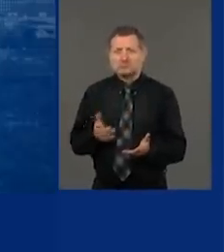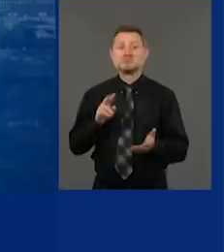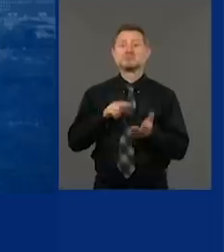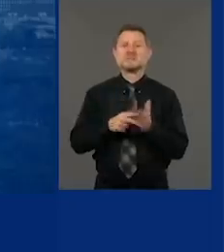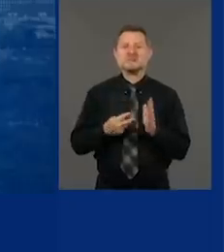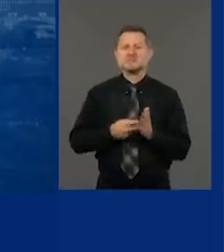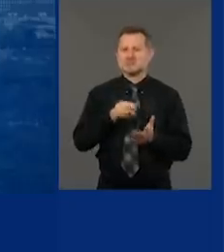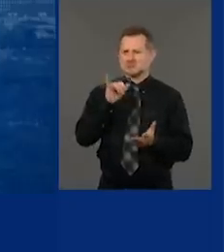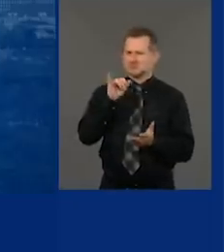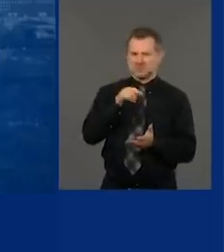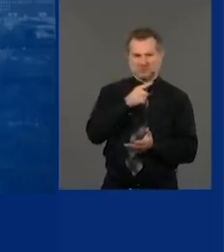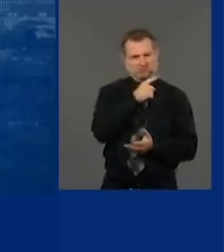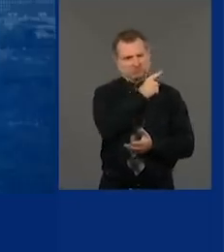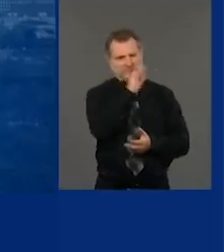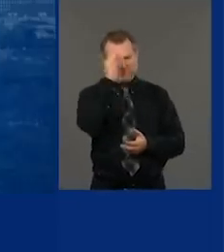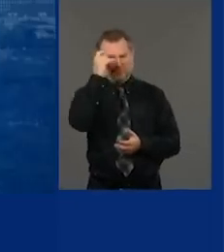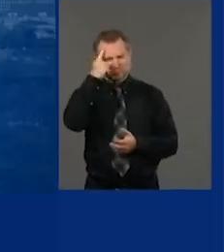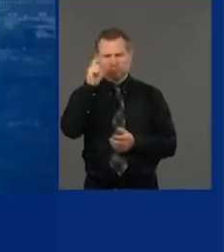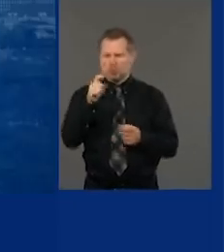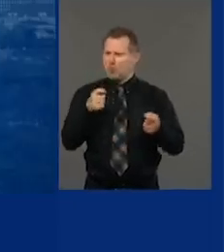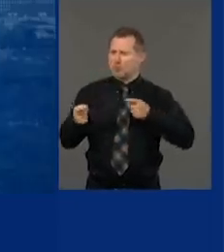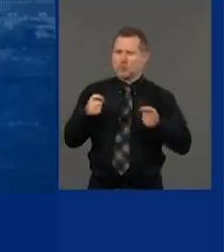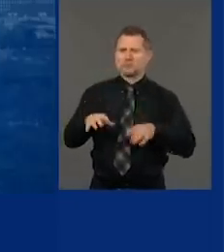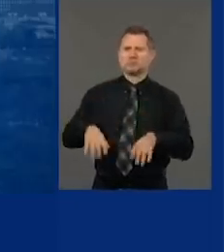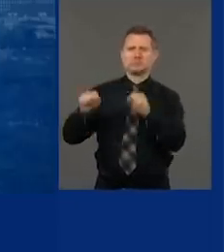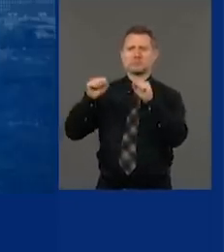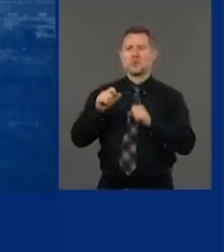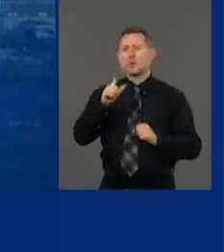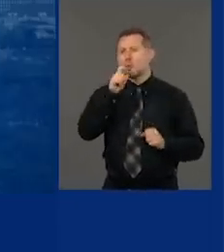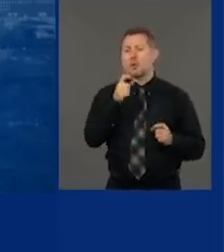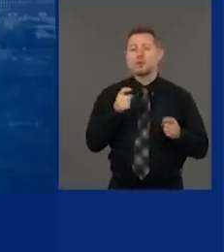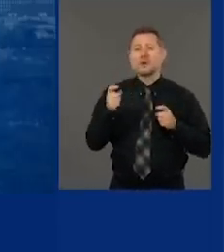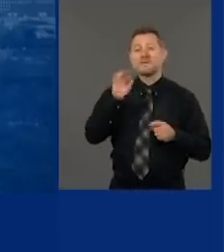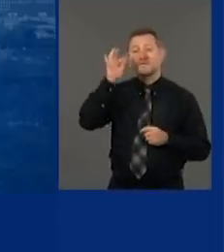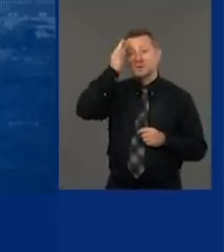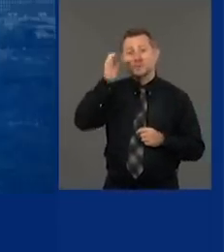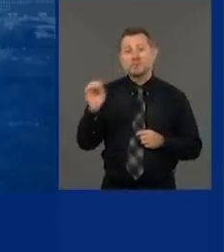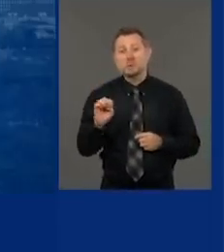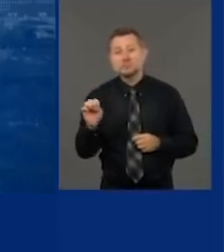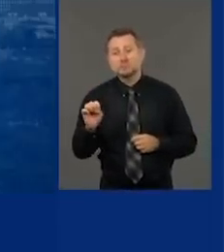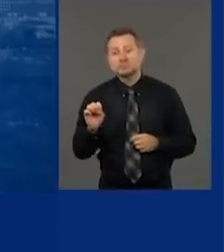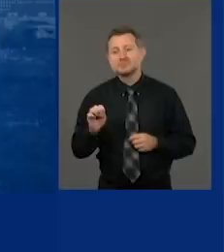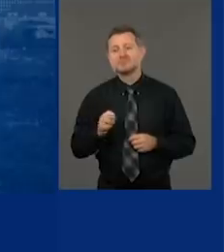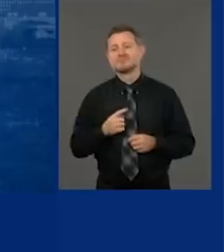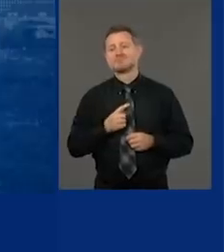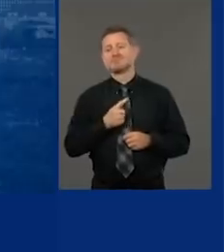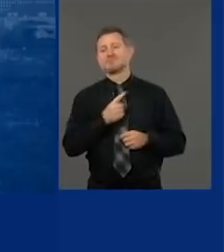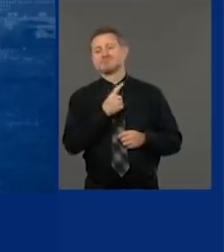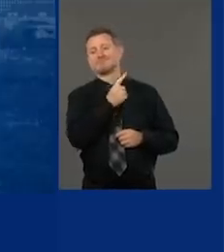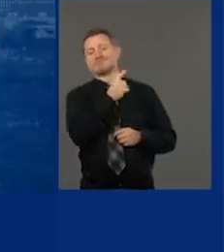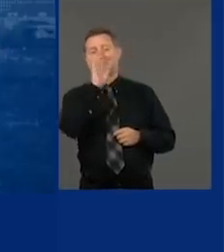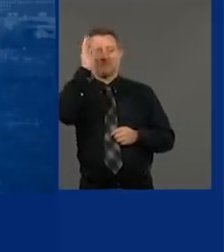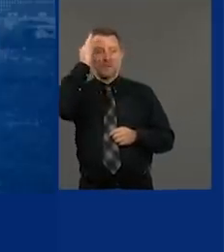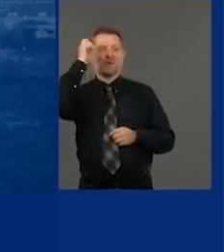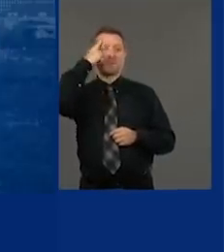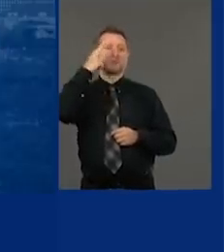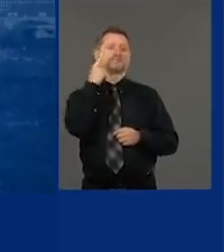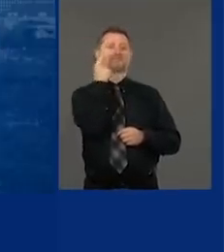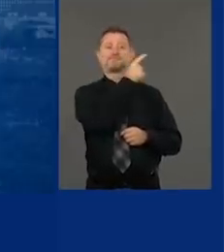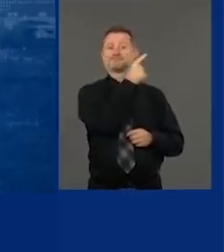federal emergency. You know who's in charge of federal emergencies? The federal government.